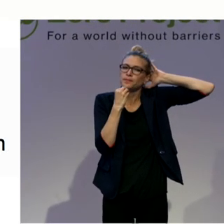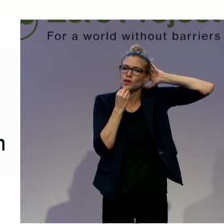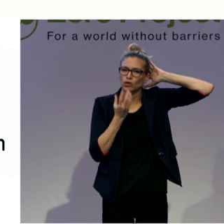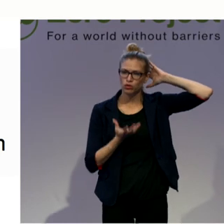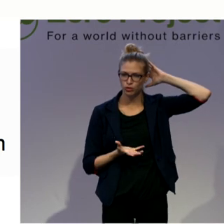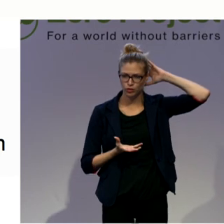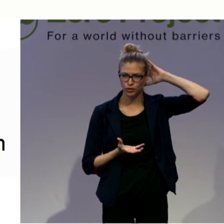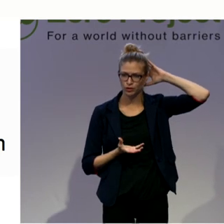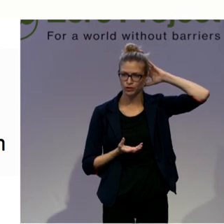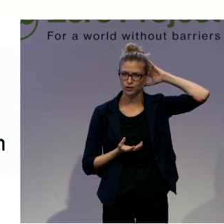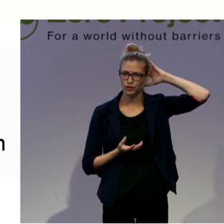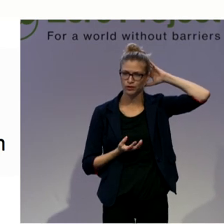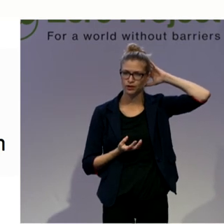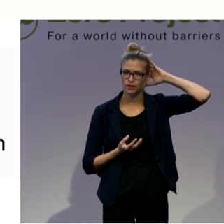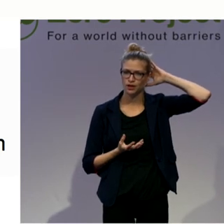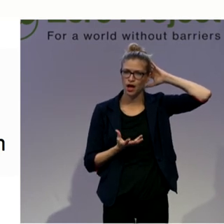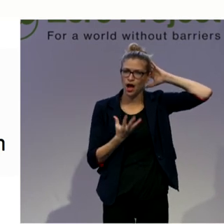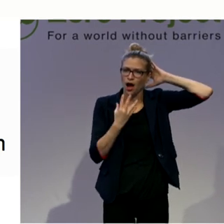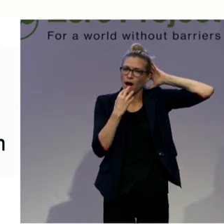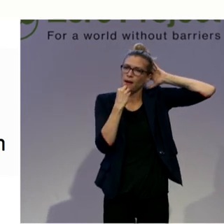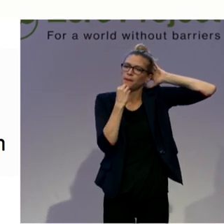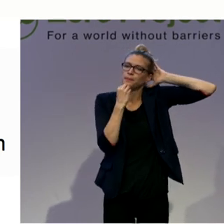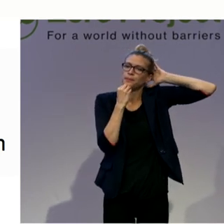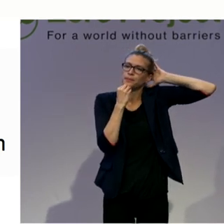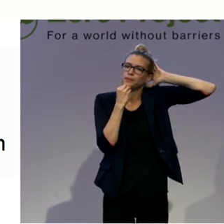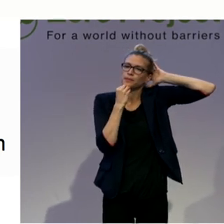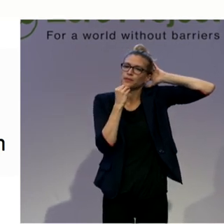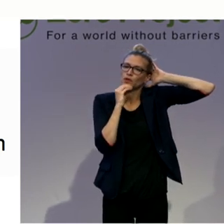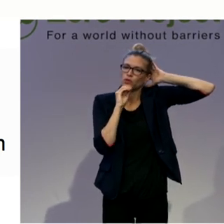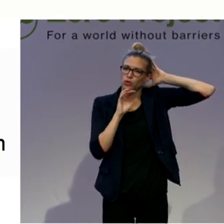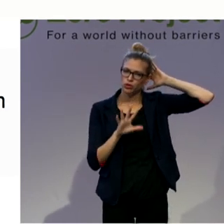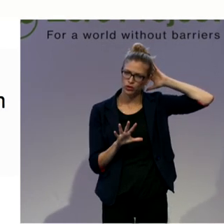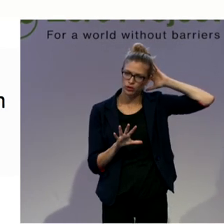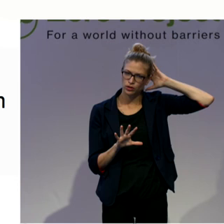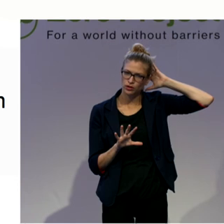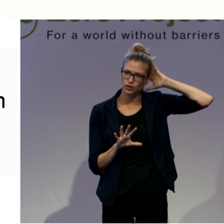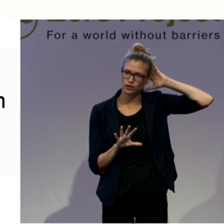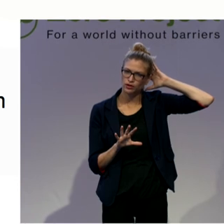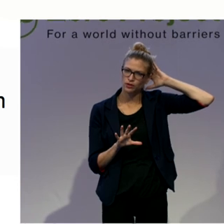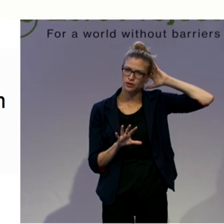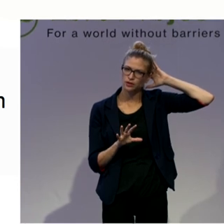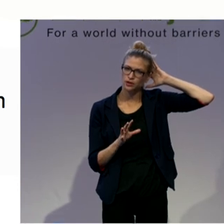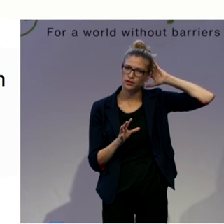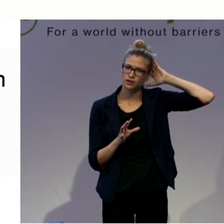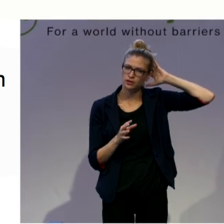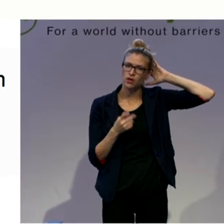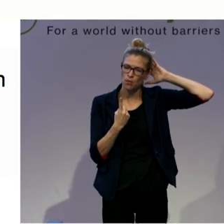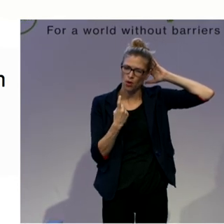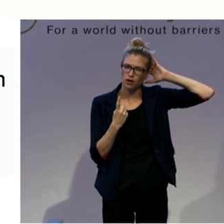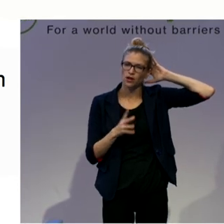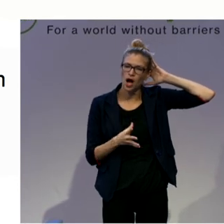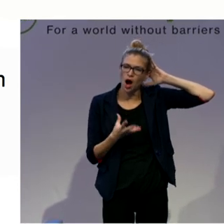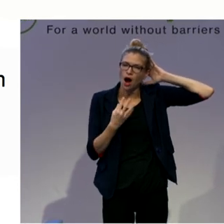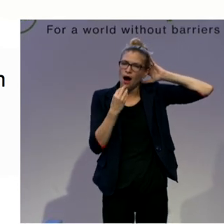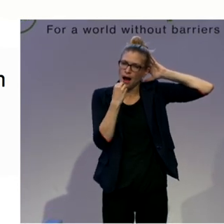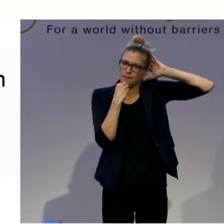scapulas. Inhale and move your shoulders up and down. One more. Inhale and move your